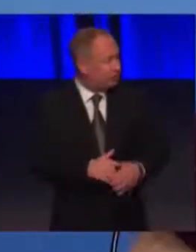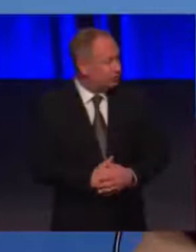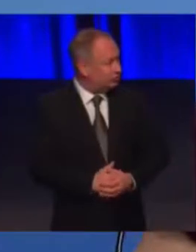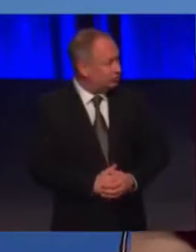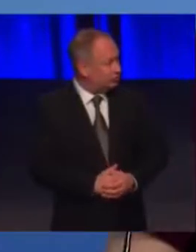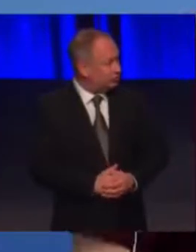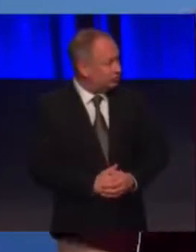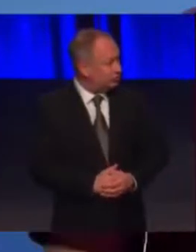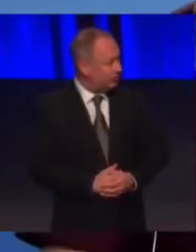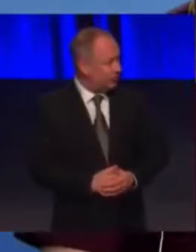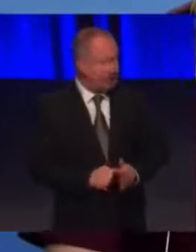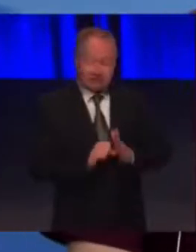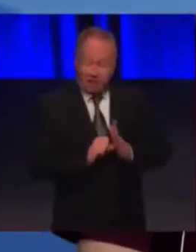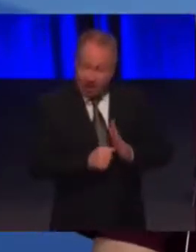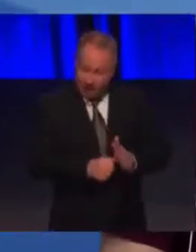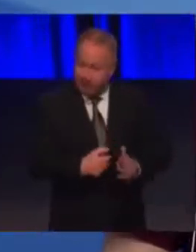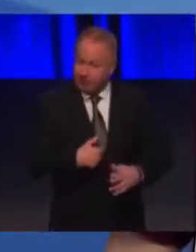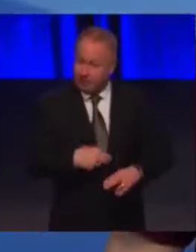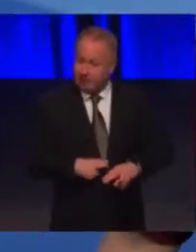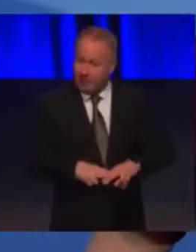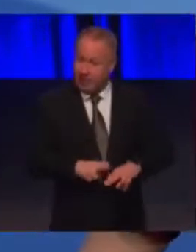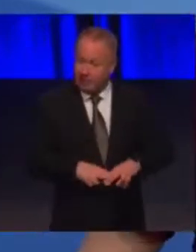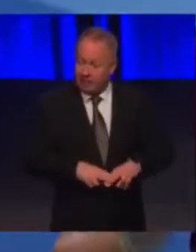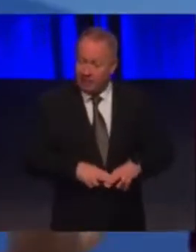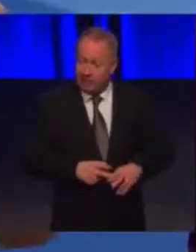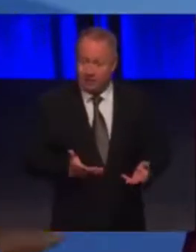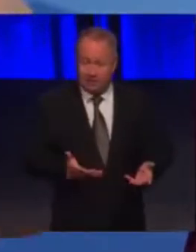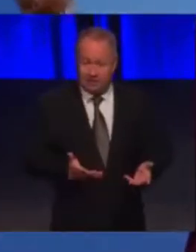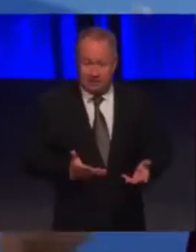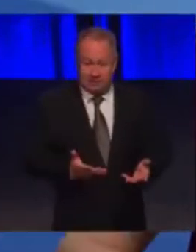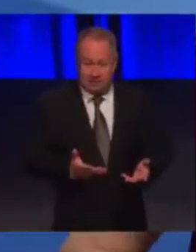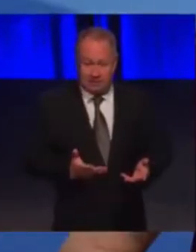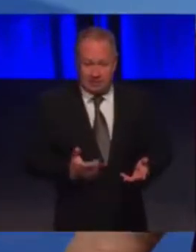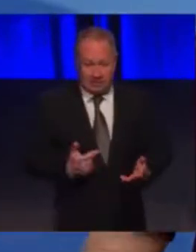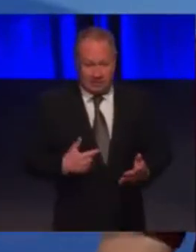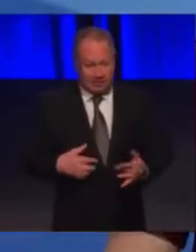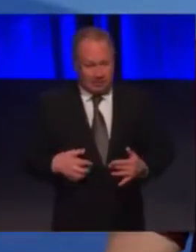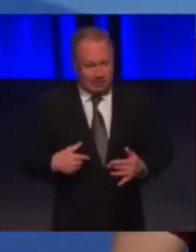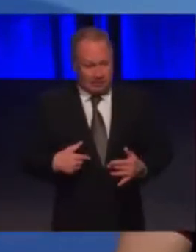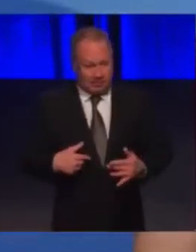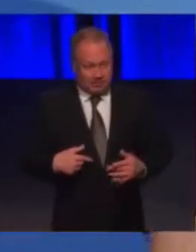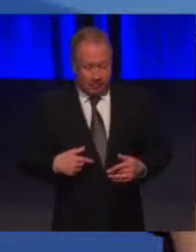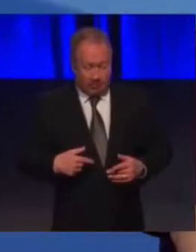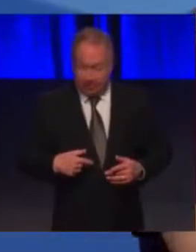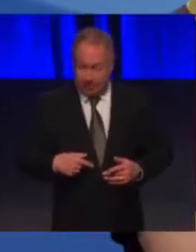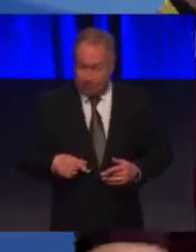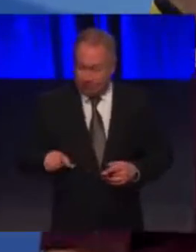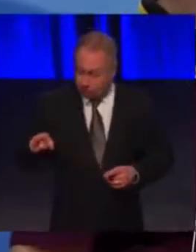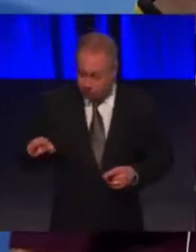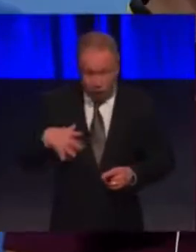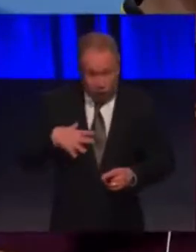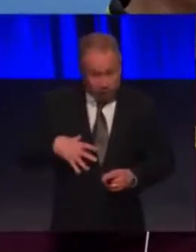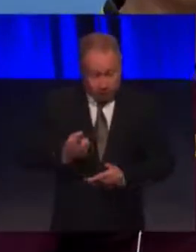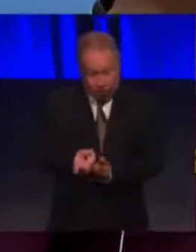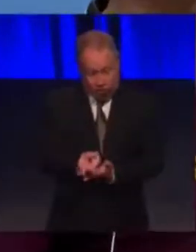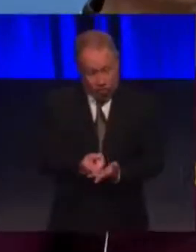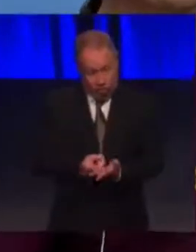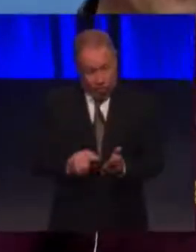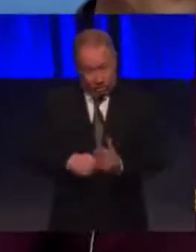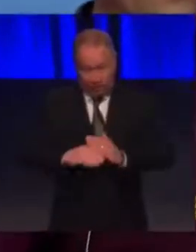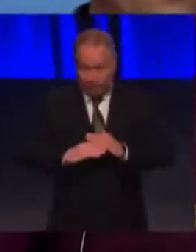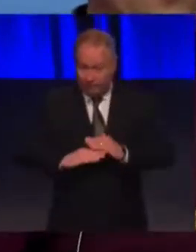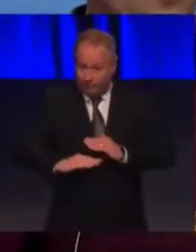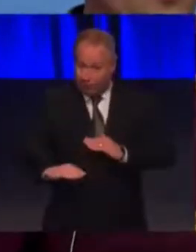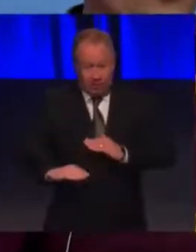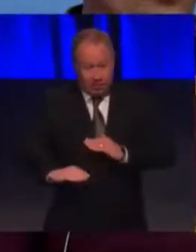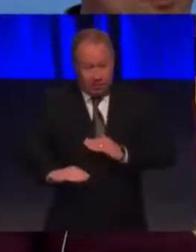It's tough as a parent. But Kirsten said she wouldn't sit on a toilet floor or lie down. Well, you can't put the way in where you wouldn't go